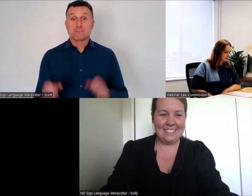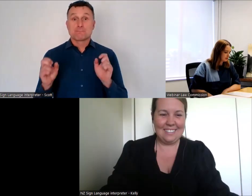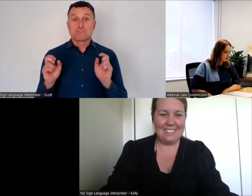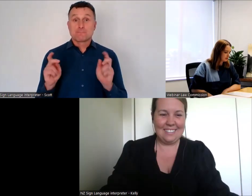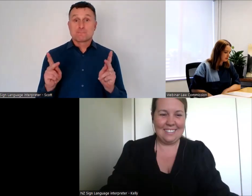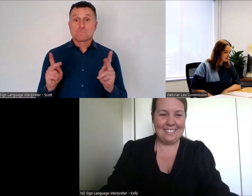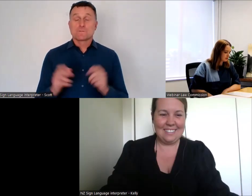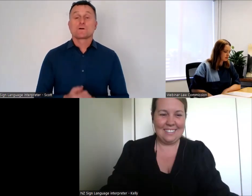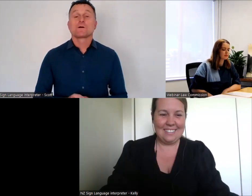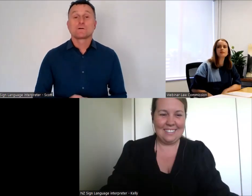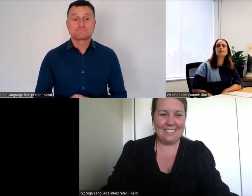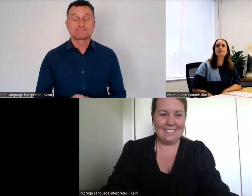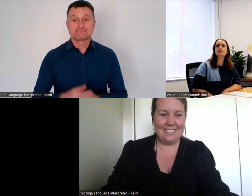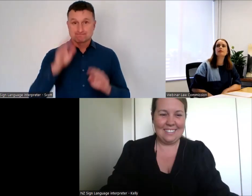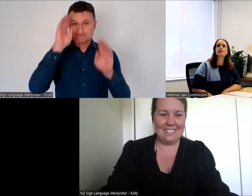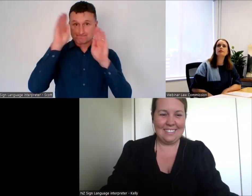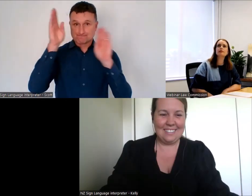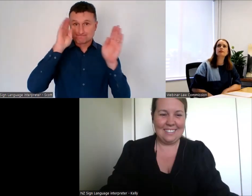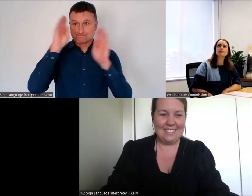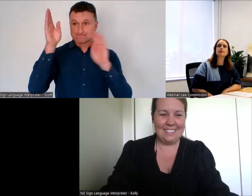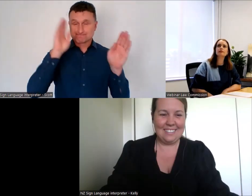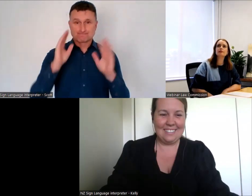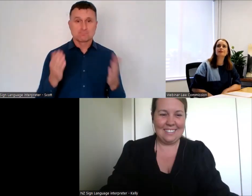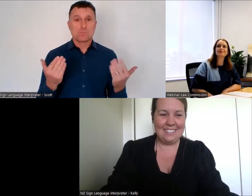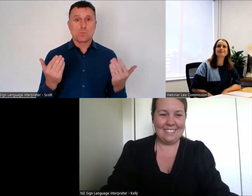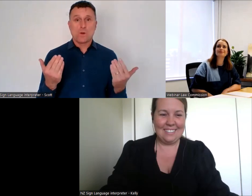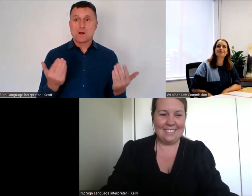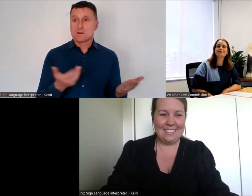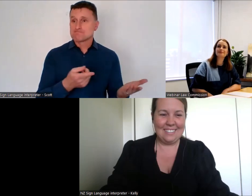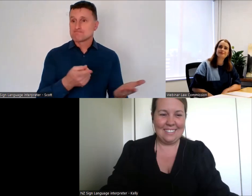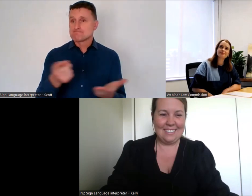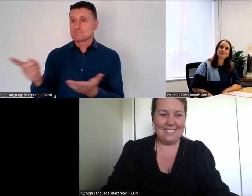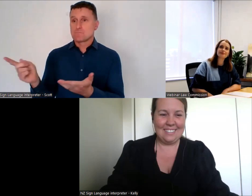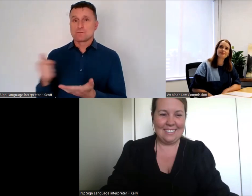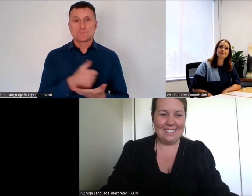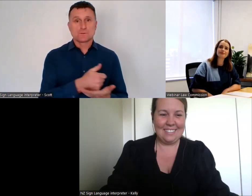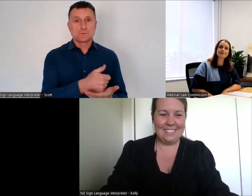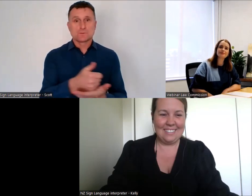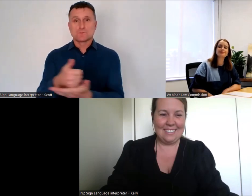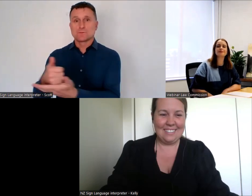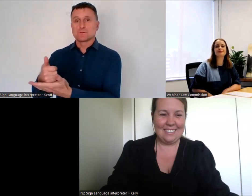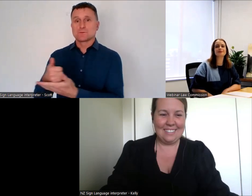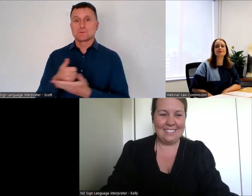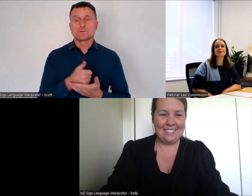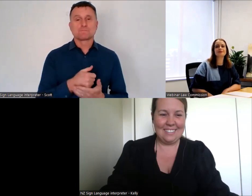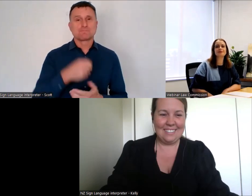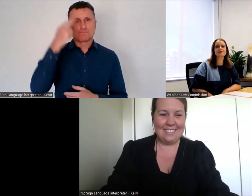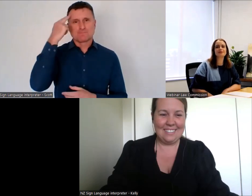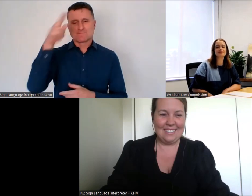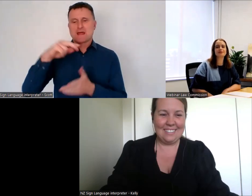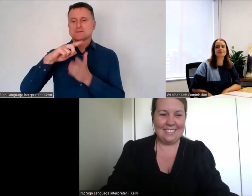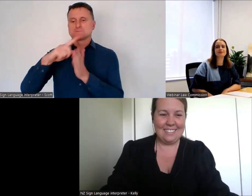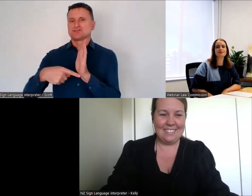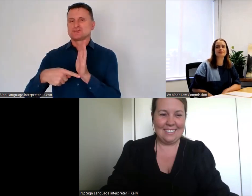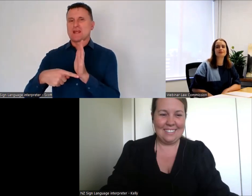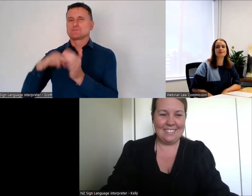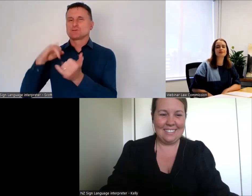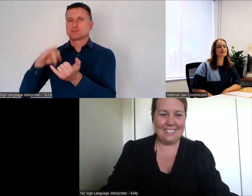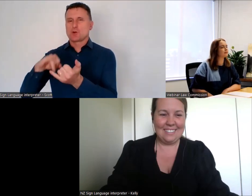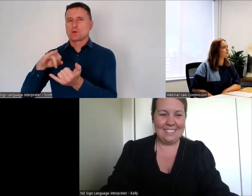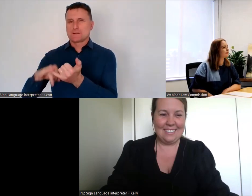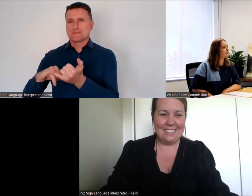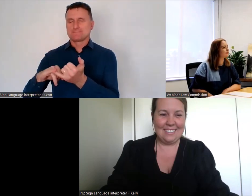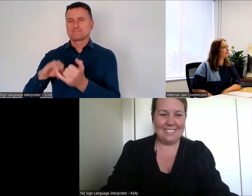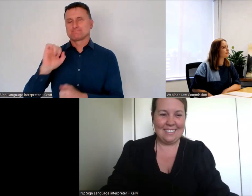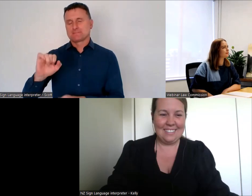Tēnā koutou katoa, nau mai, haere mai ki te ake mātua o te tūre, ko Jeff Shurtcliffe, taku ingoa hei kai kōmi hāna hau.